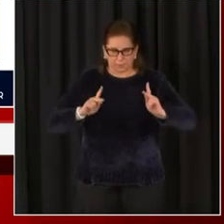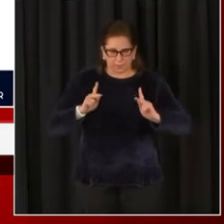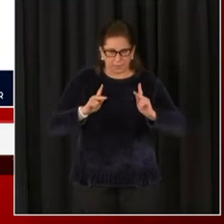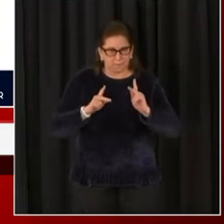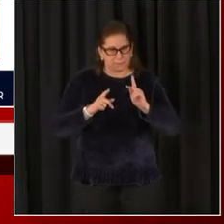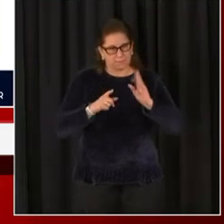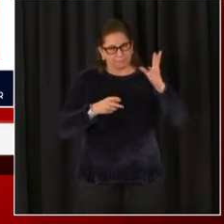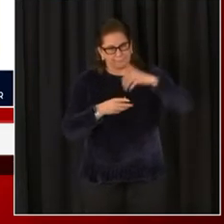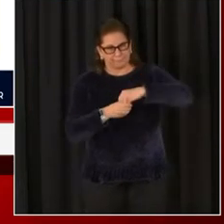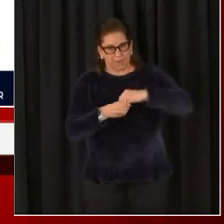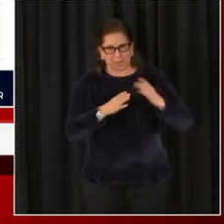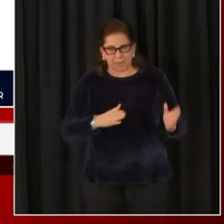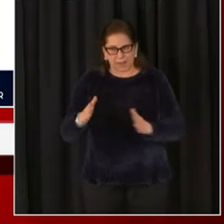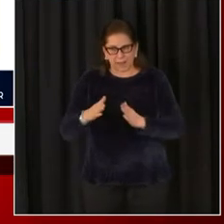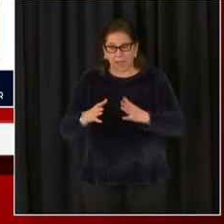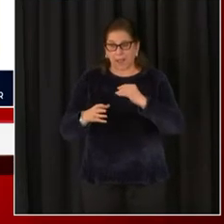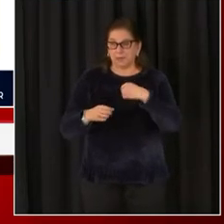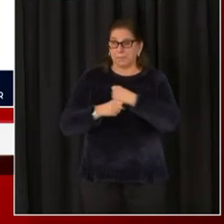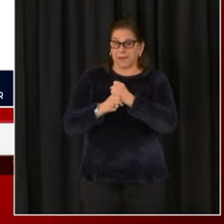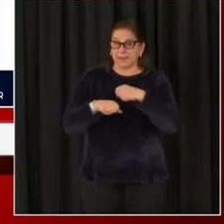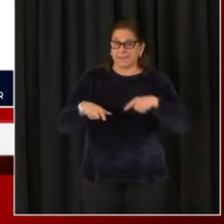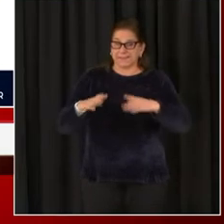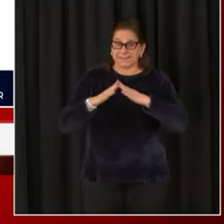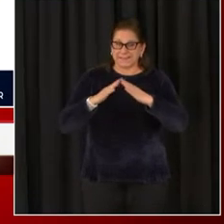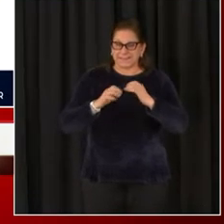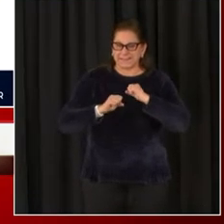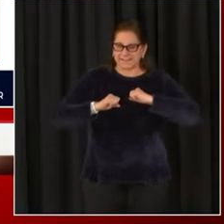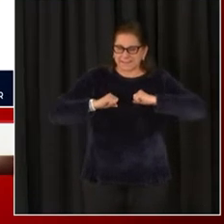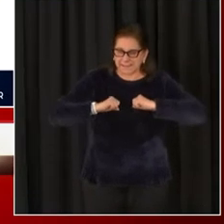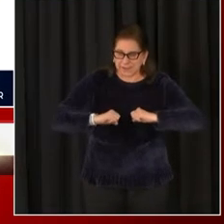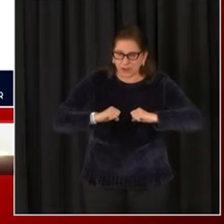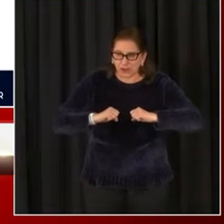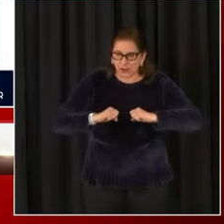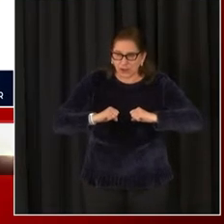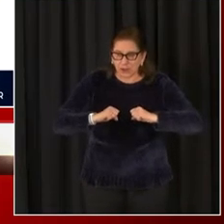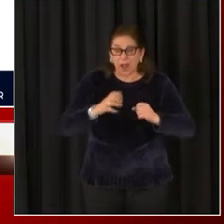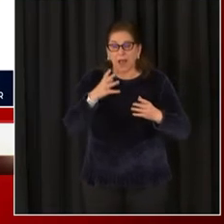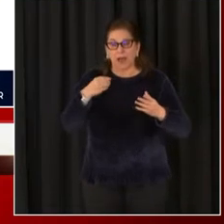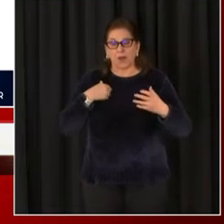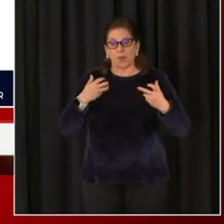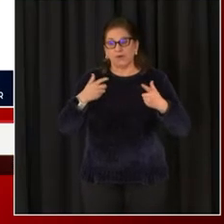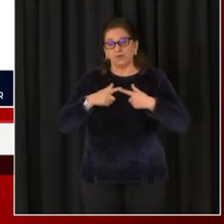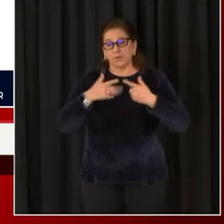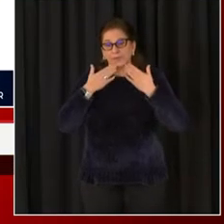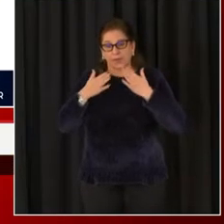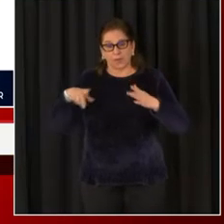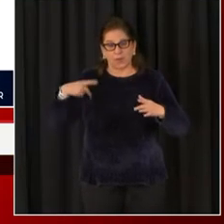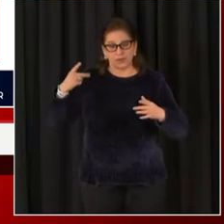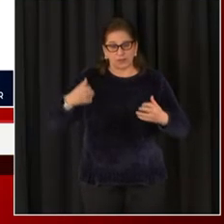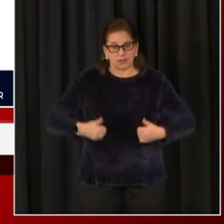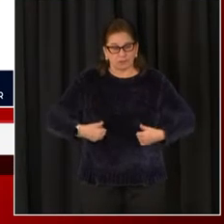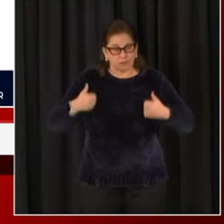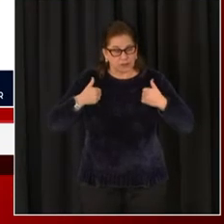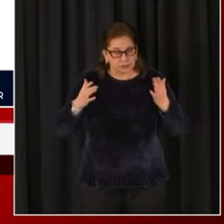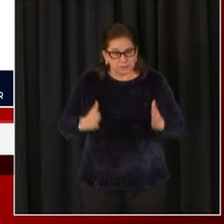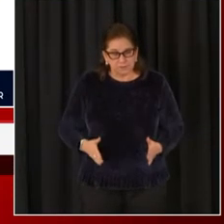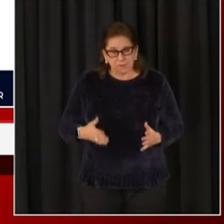want to thank D.C. residents and Americans, all Americans, for enjoying the events